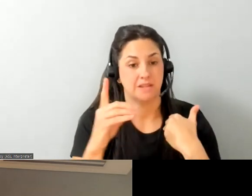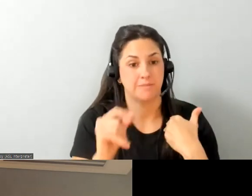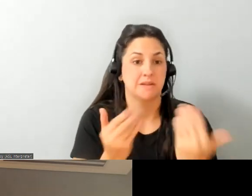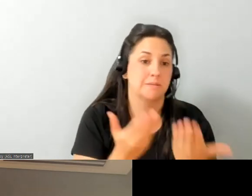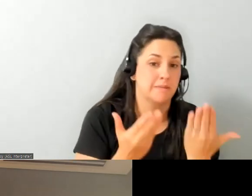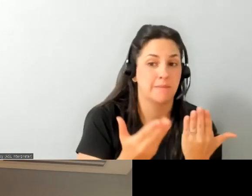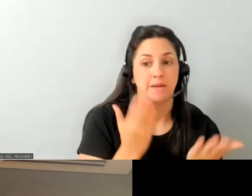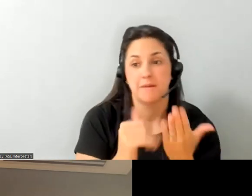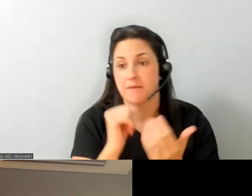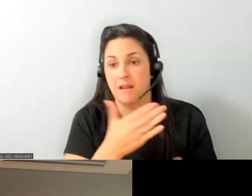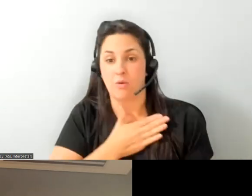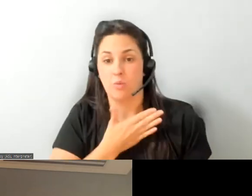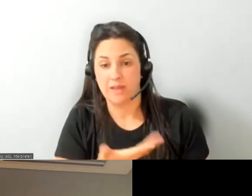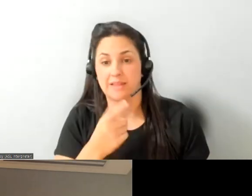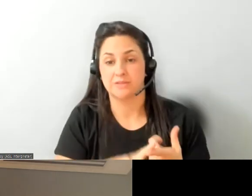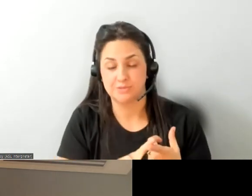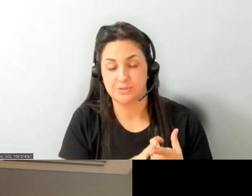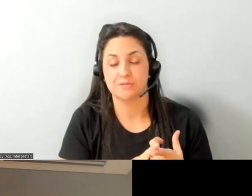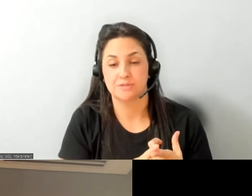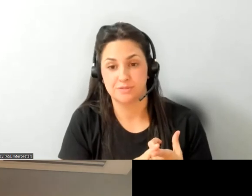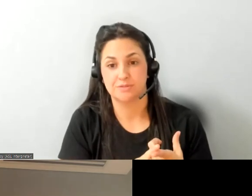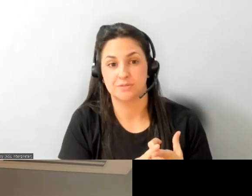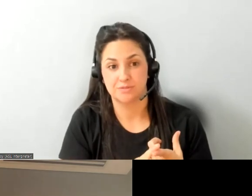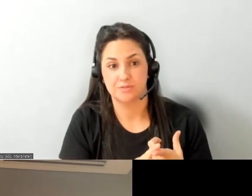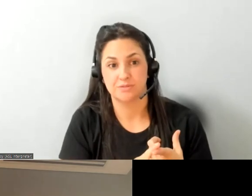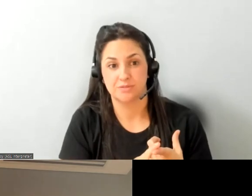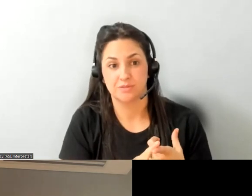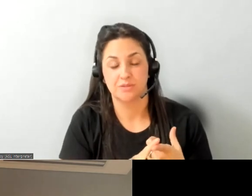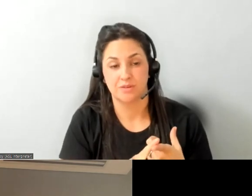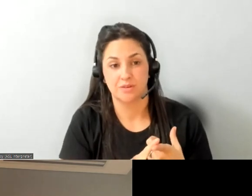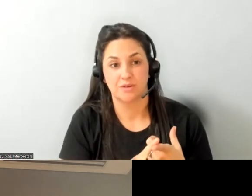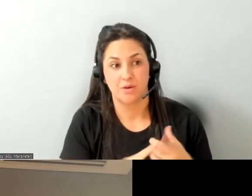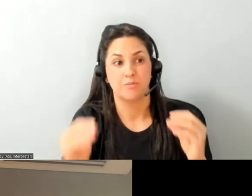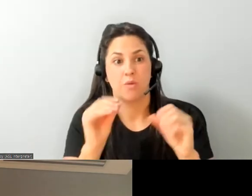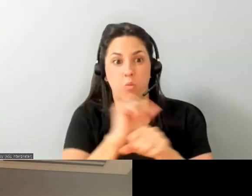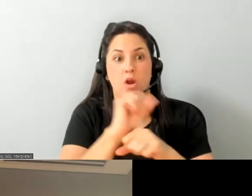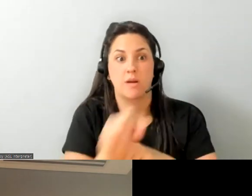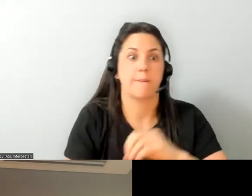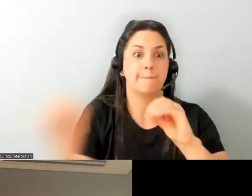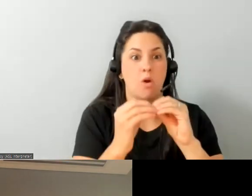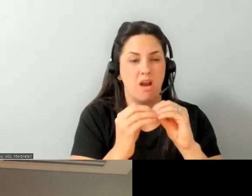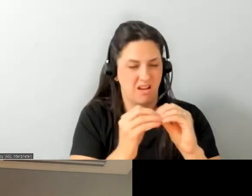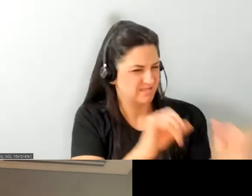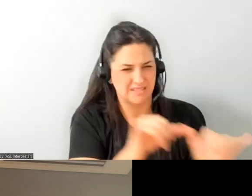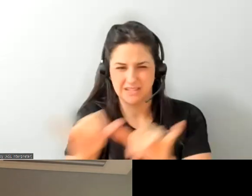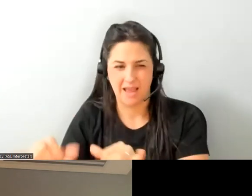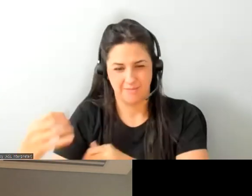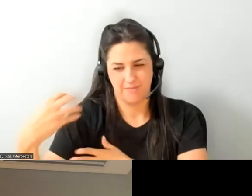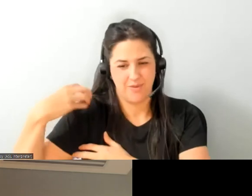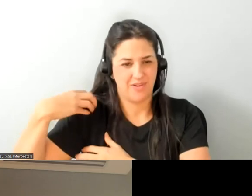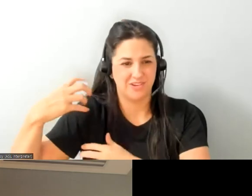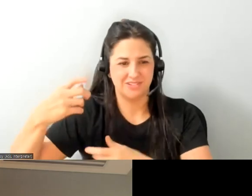be willing to go that extra mile uh i think we should recognize that employers are also in that situation as to